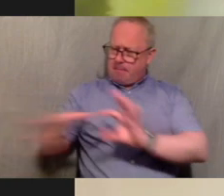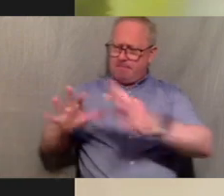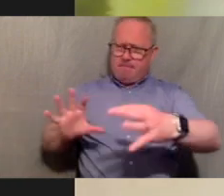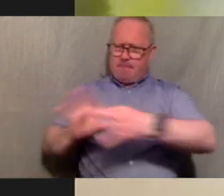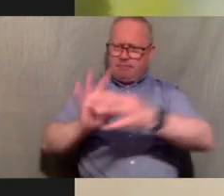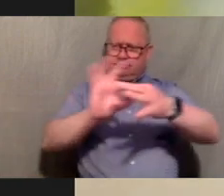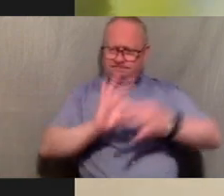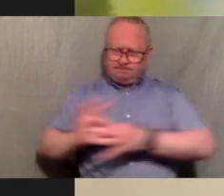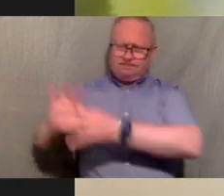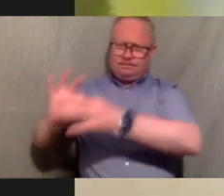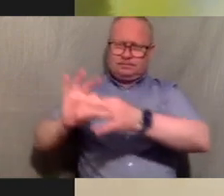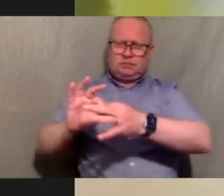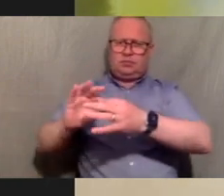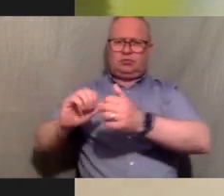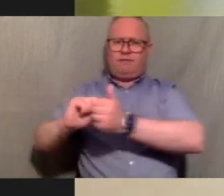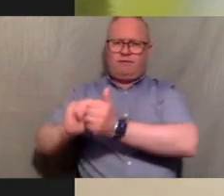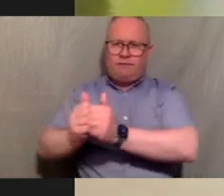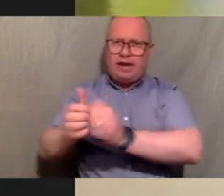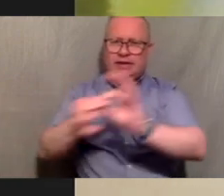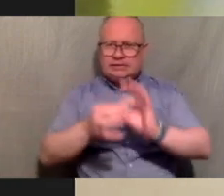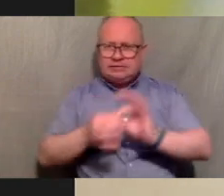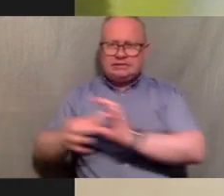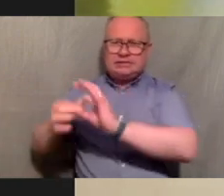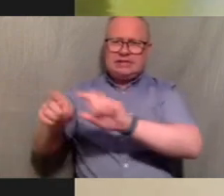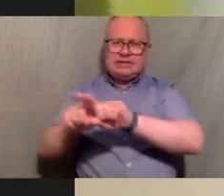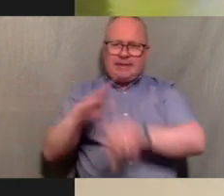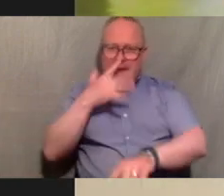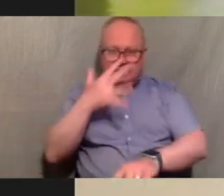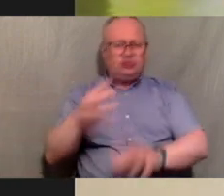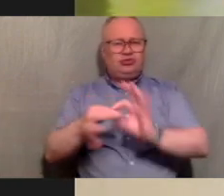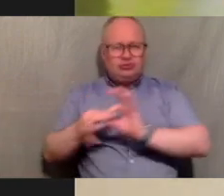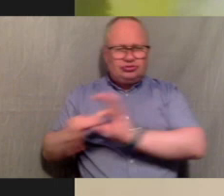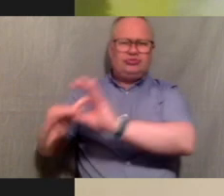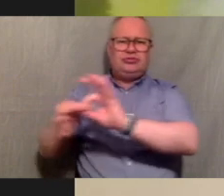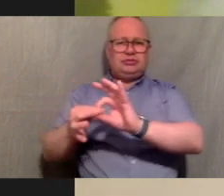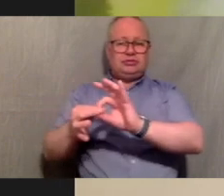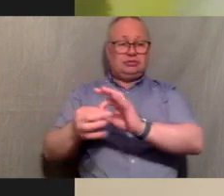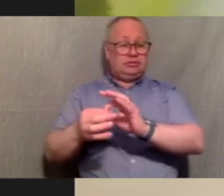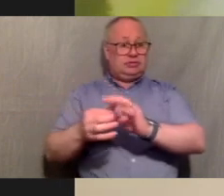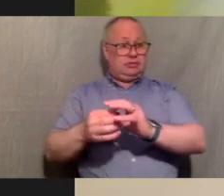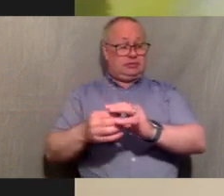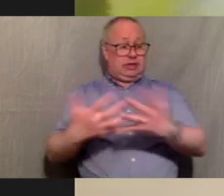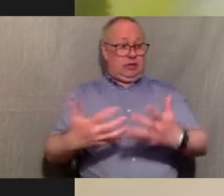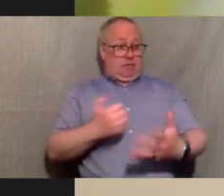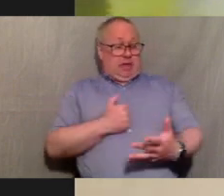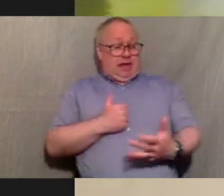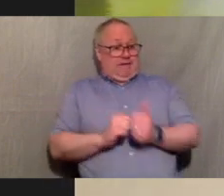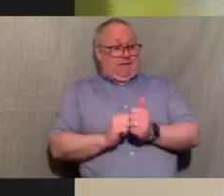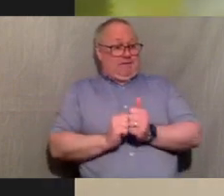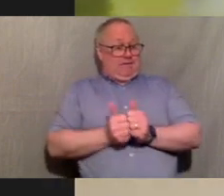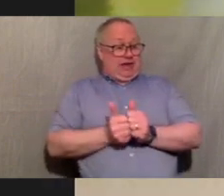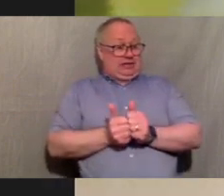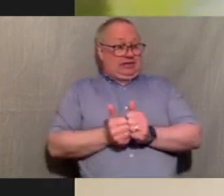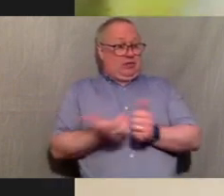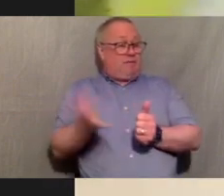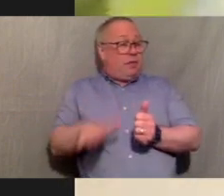the community and also find other people their age and stuff because i feel like a lot of my friends that i have now kind of came from like my mother's friends and it was like their